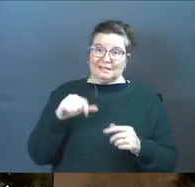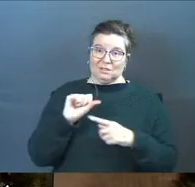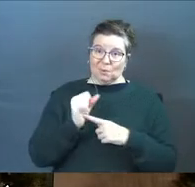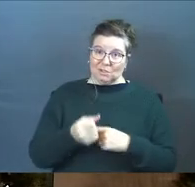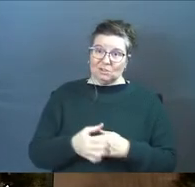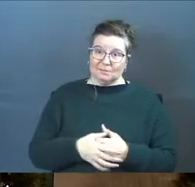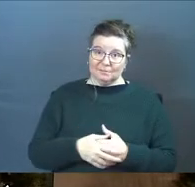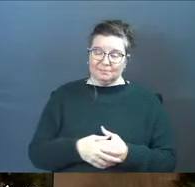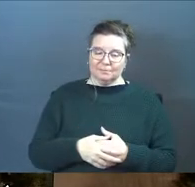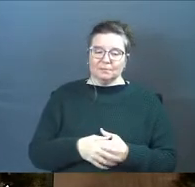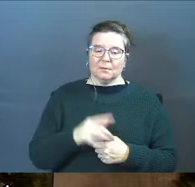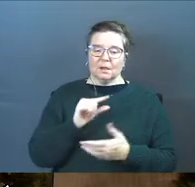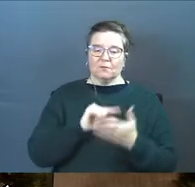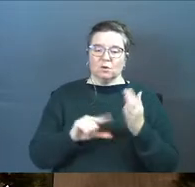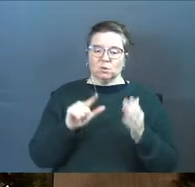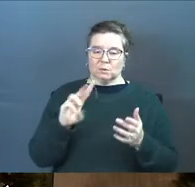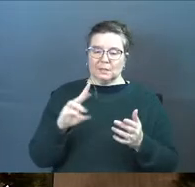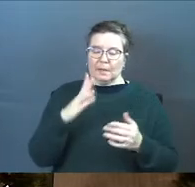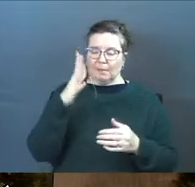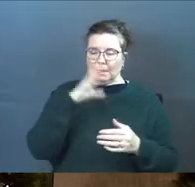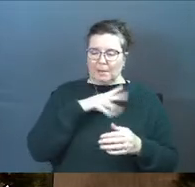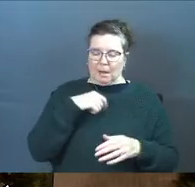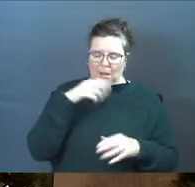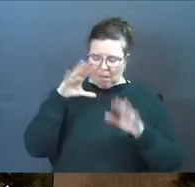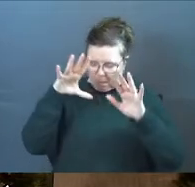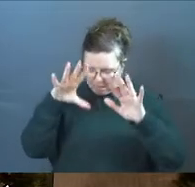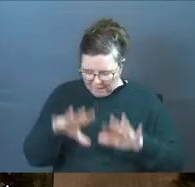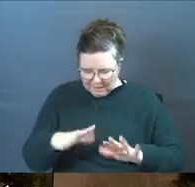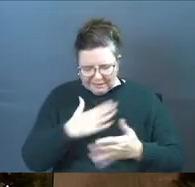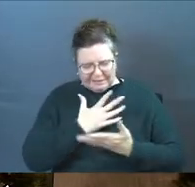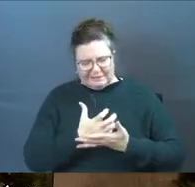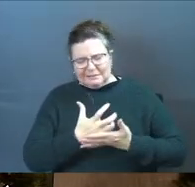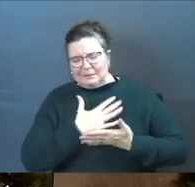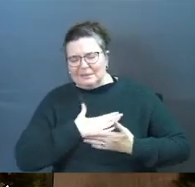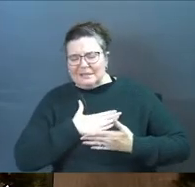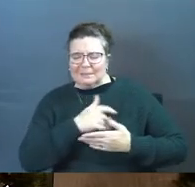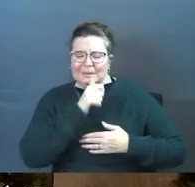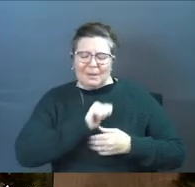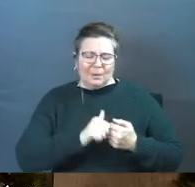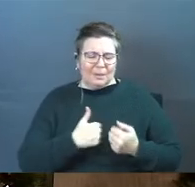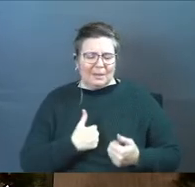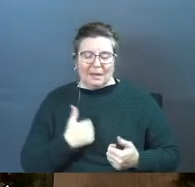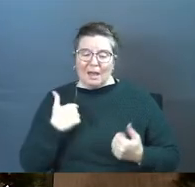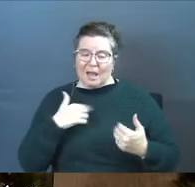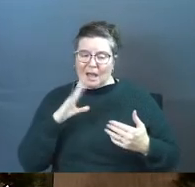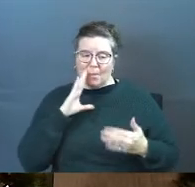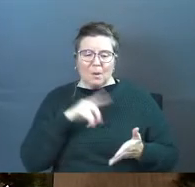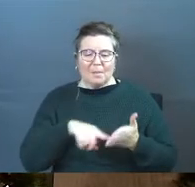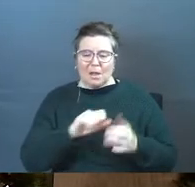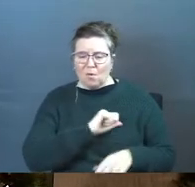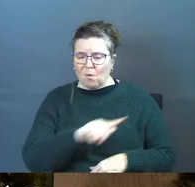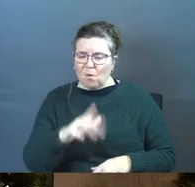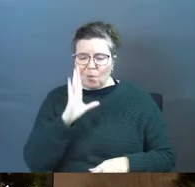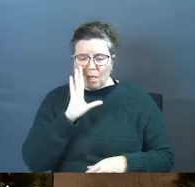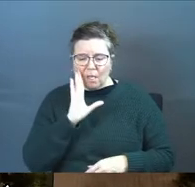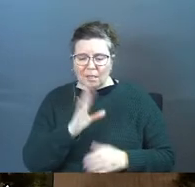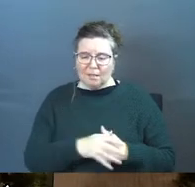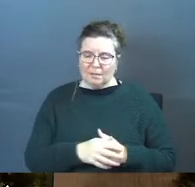situation. Verse 26, But the man fell down before his master and begged him, Please be patient with me. I will pay it all.